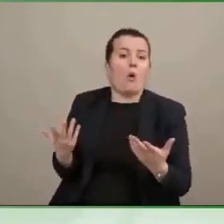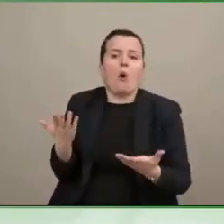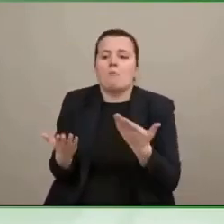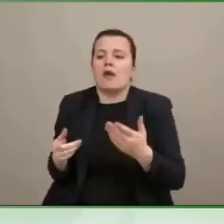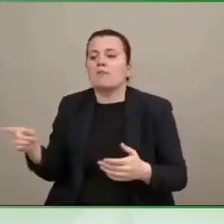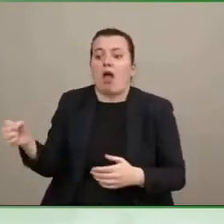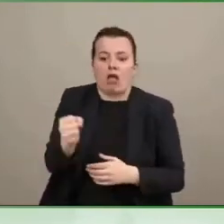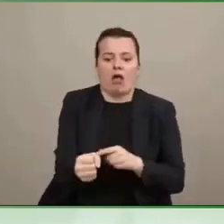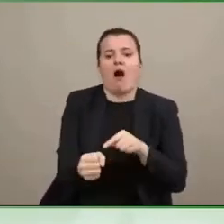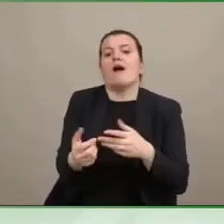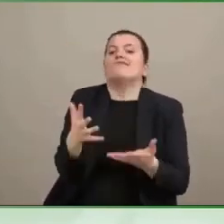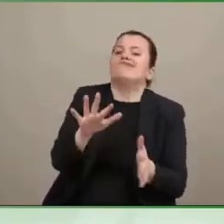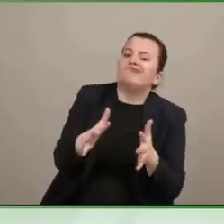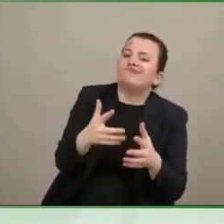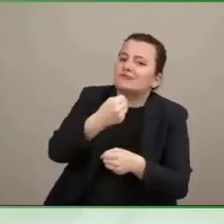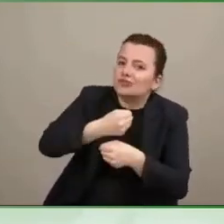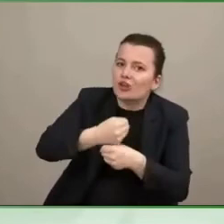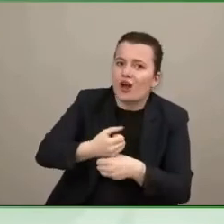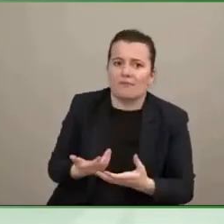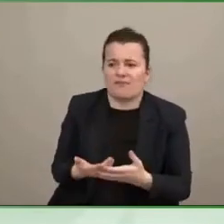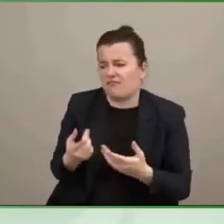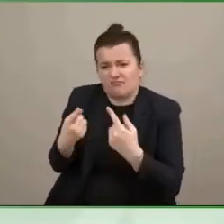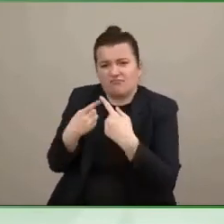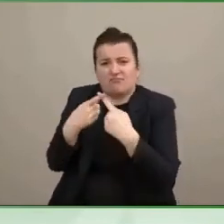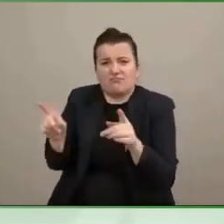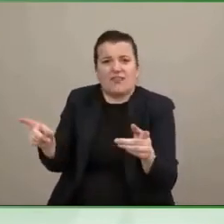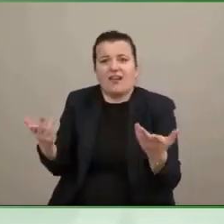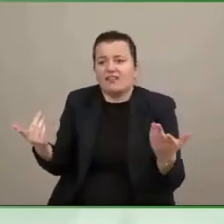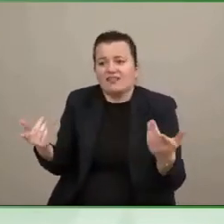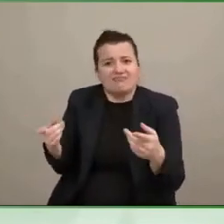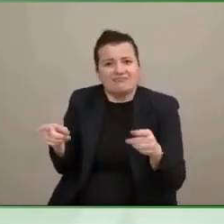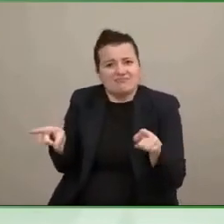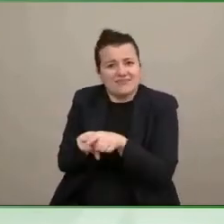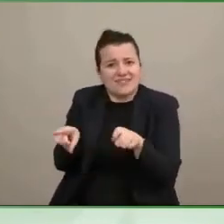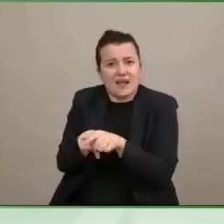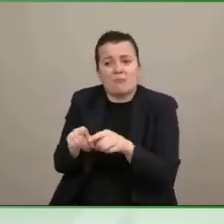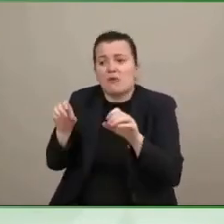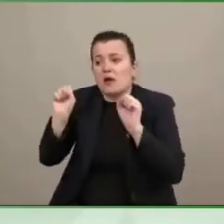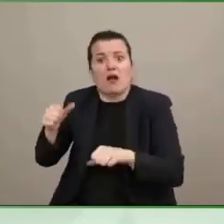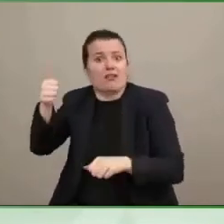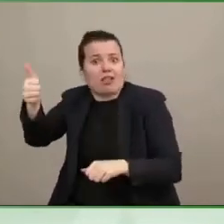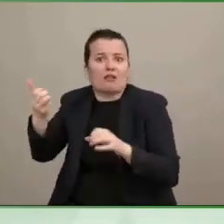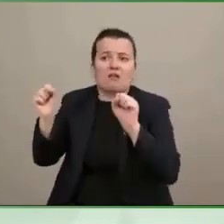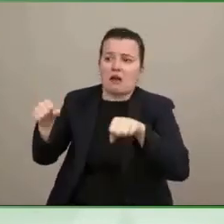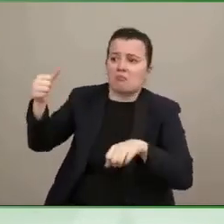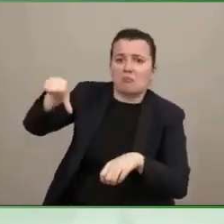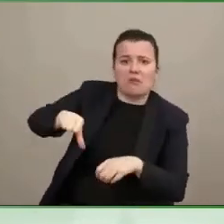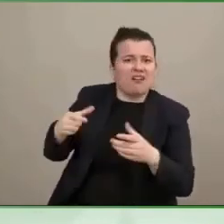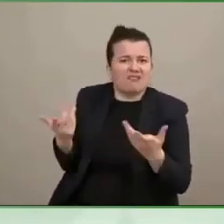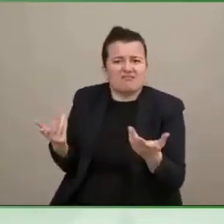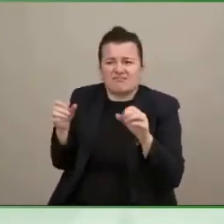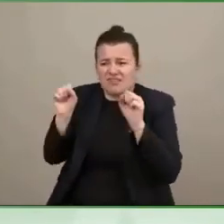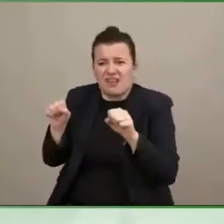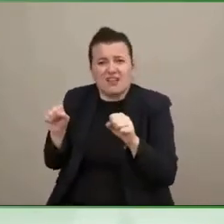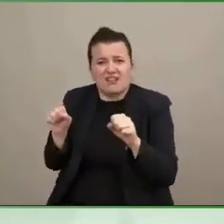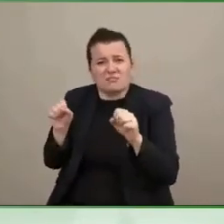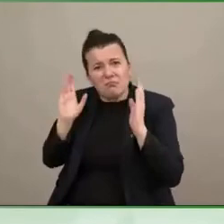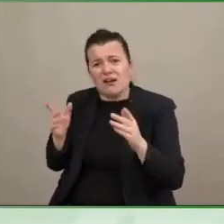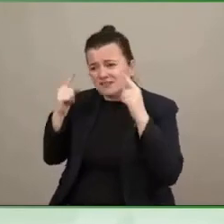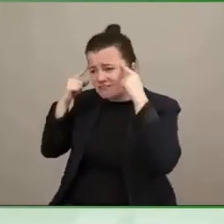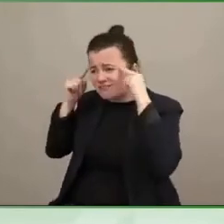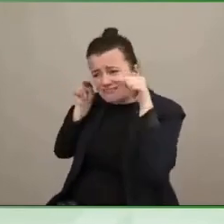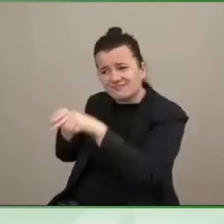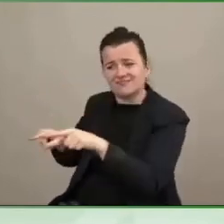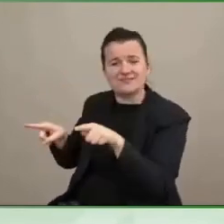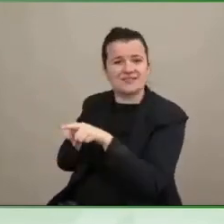difference. But they make a really good employee and somebody that should be considered for a position when there's an